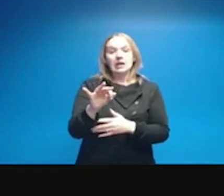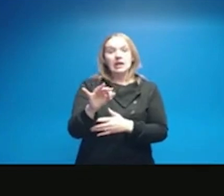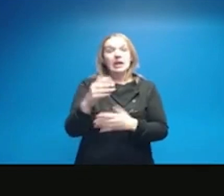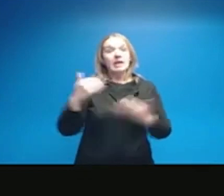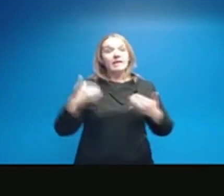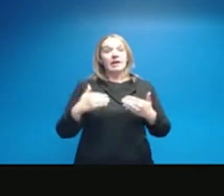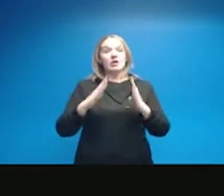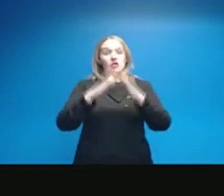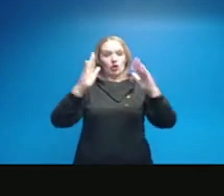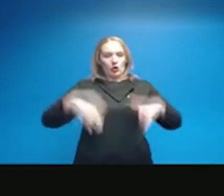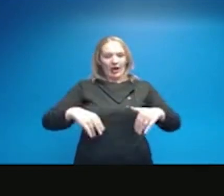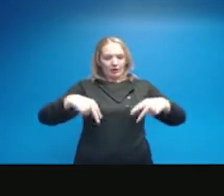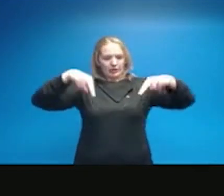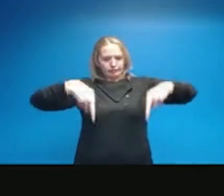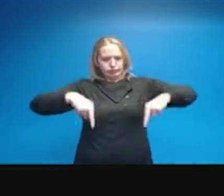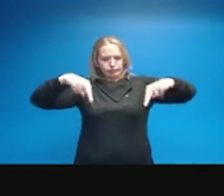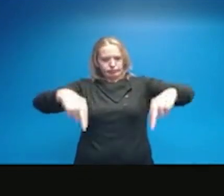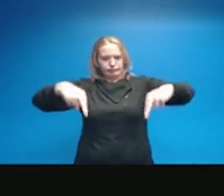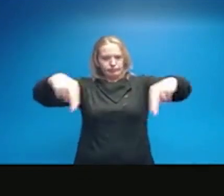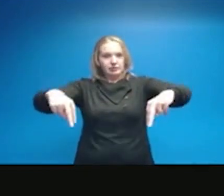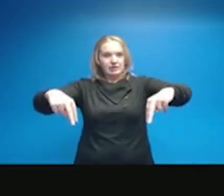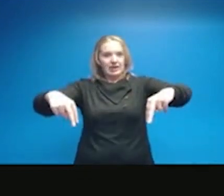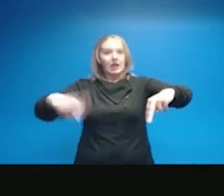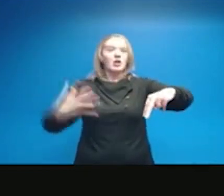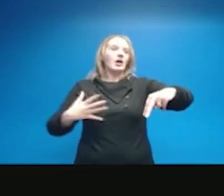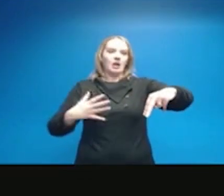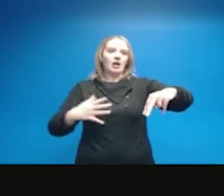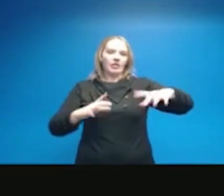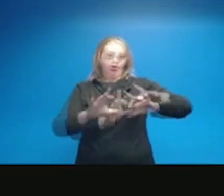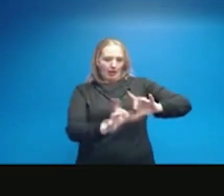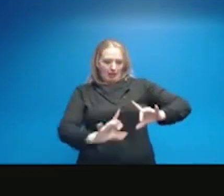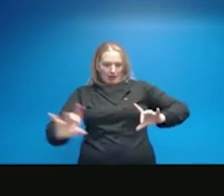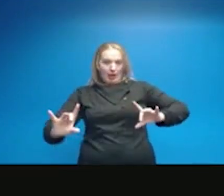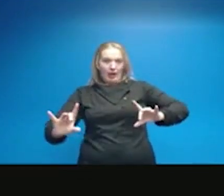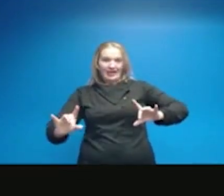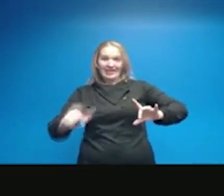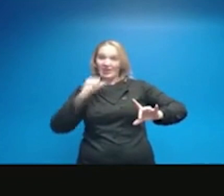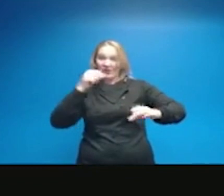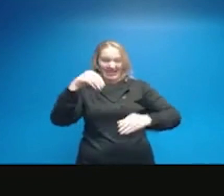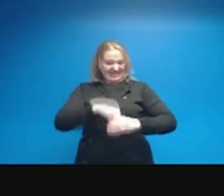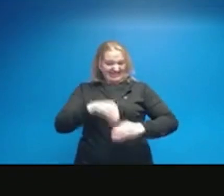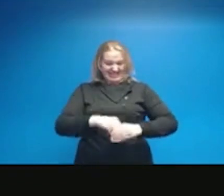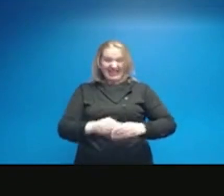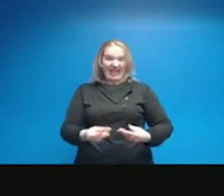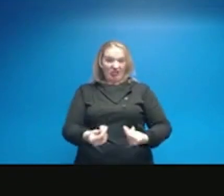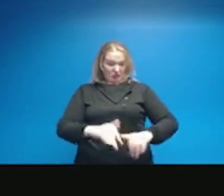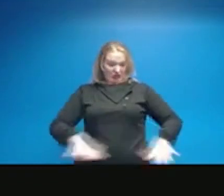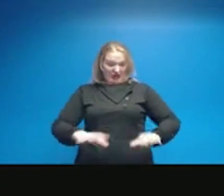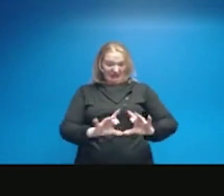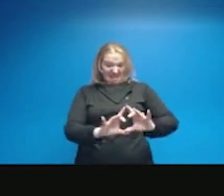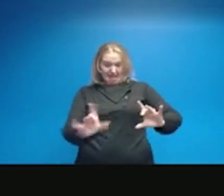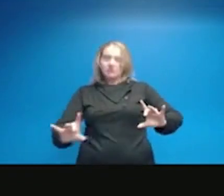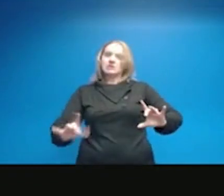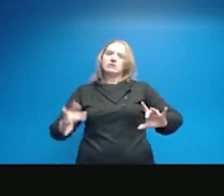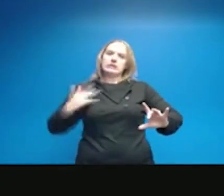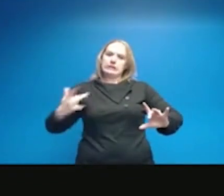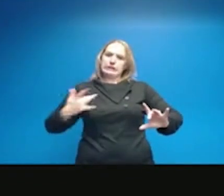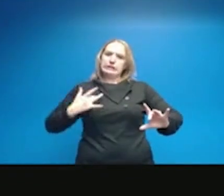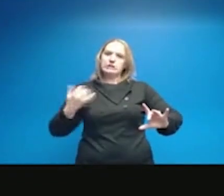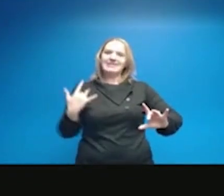are right under the ground, right under the house, but above ground. And those are of special concern.